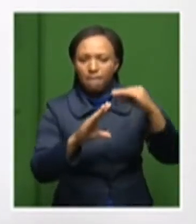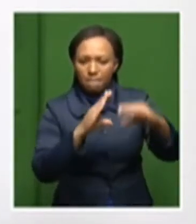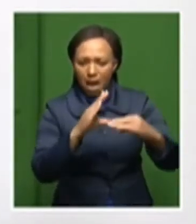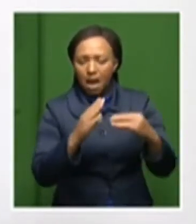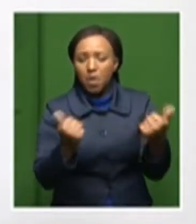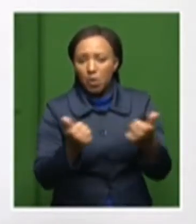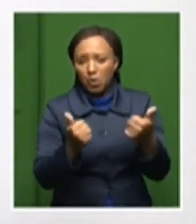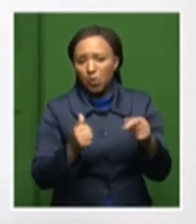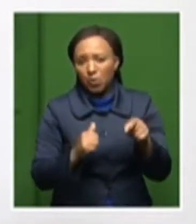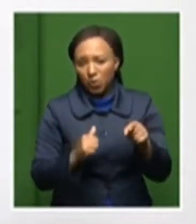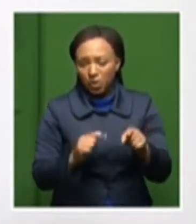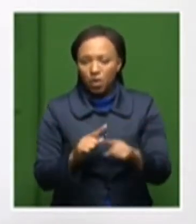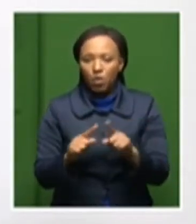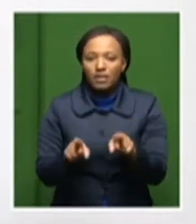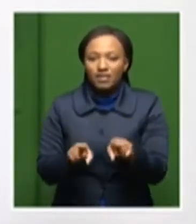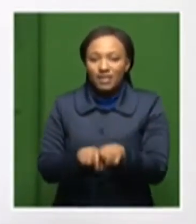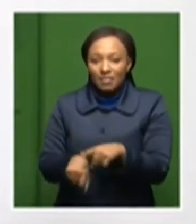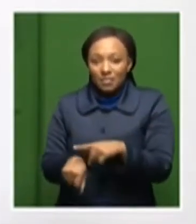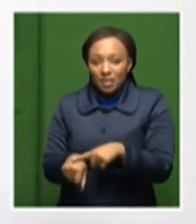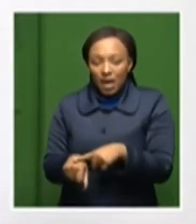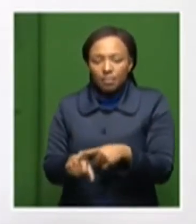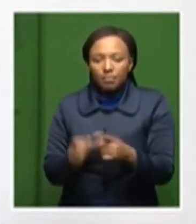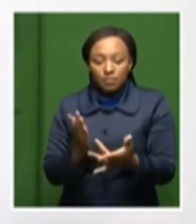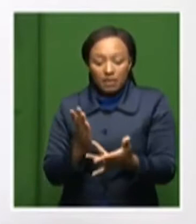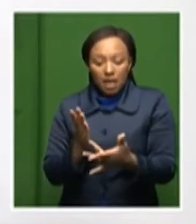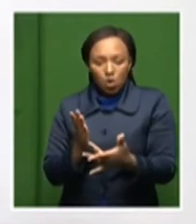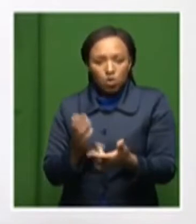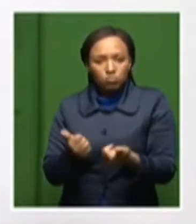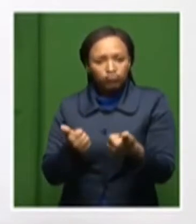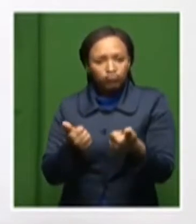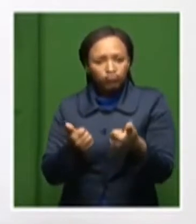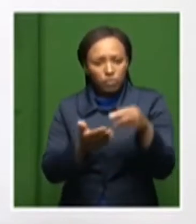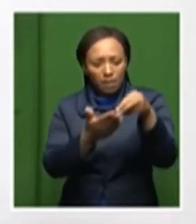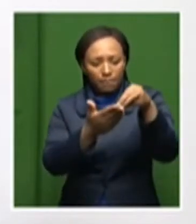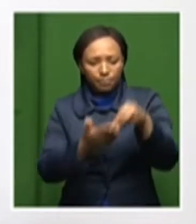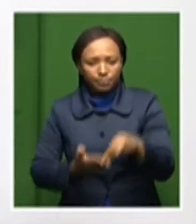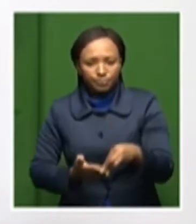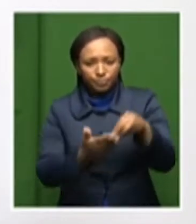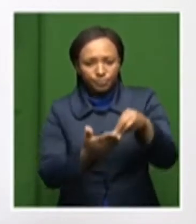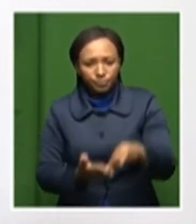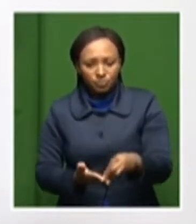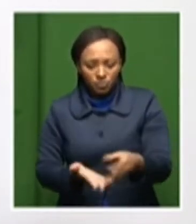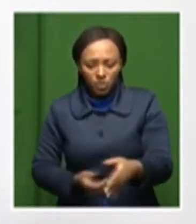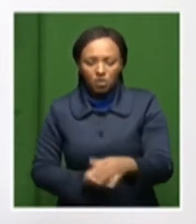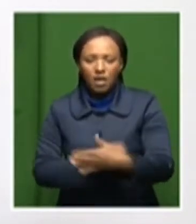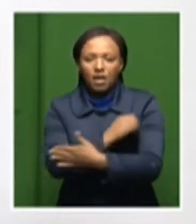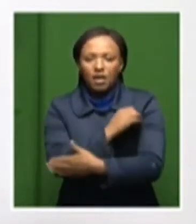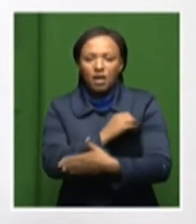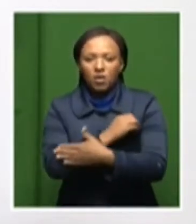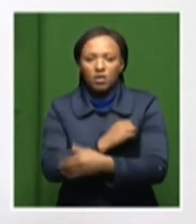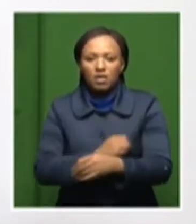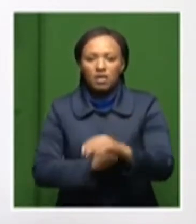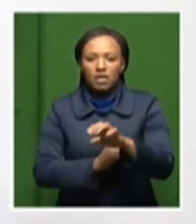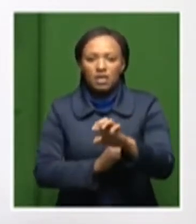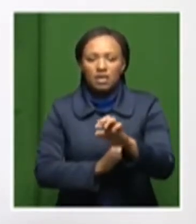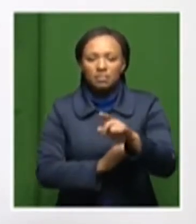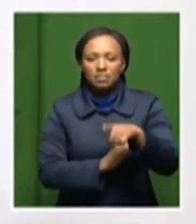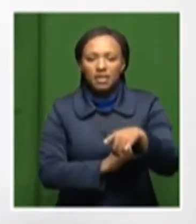technology into our country. And the EPZs that we are establishing